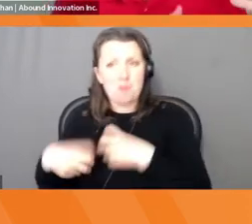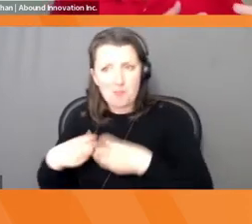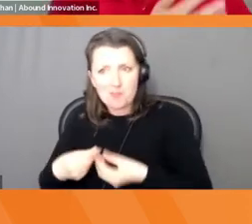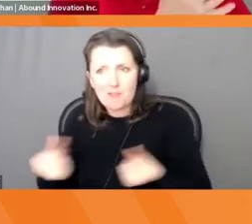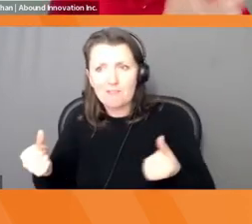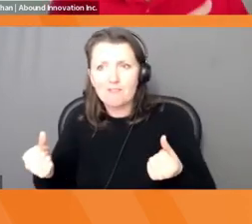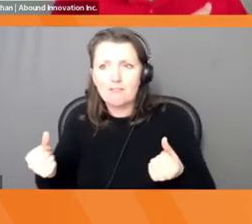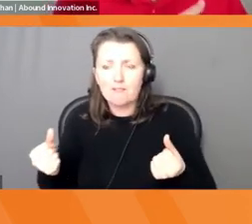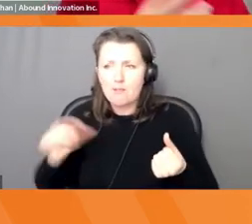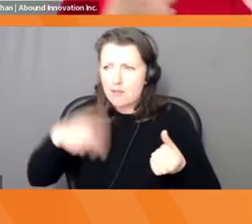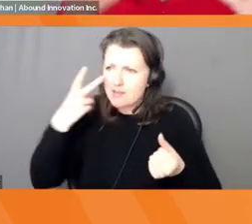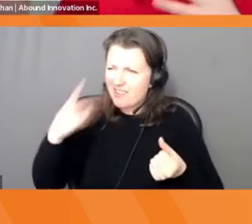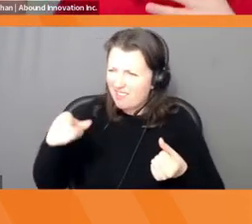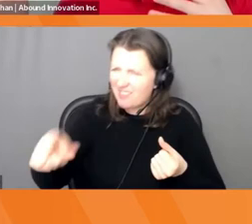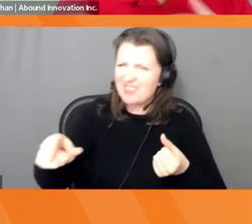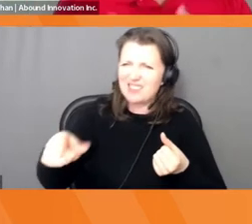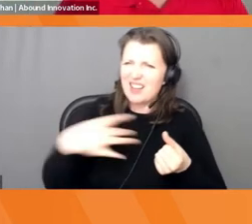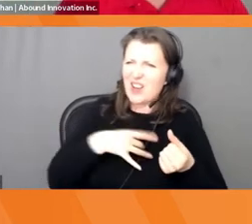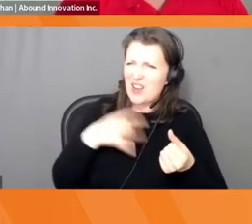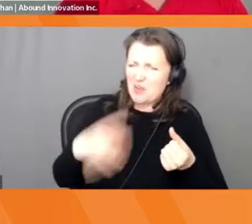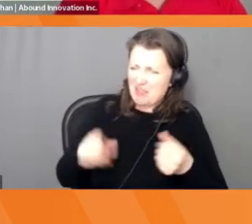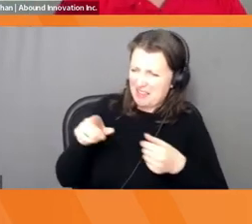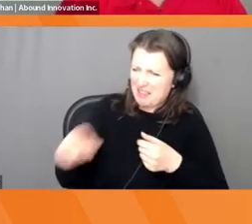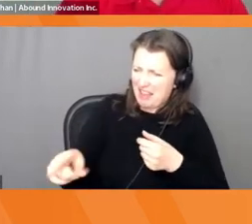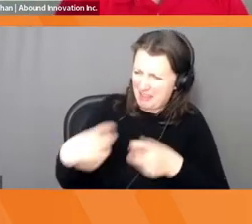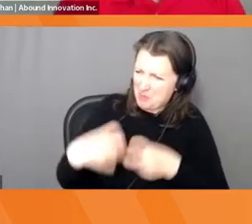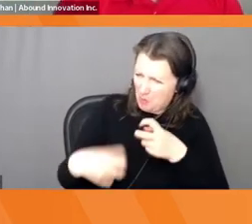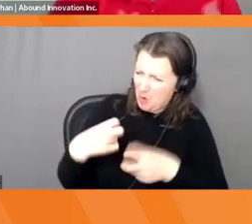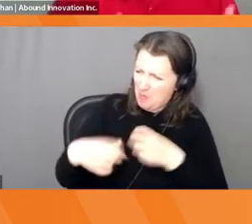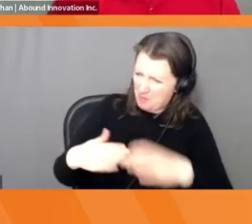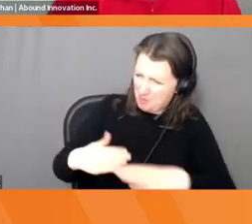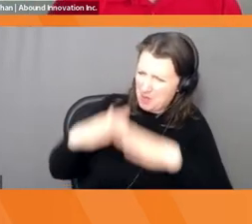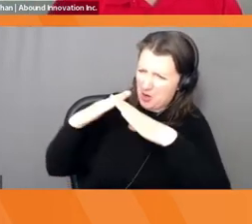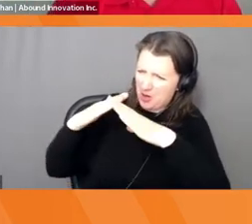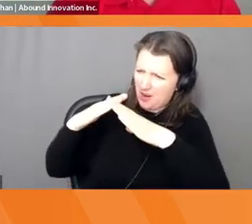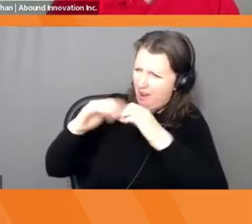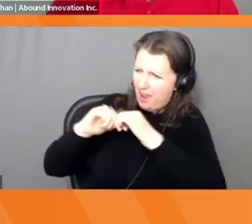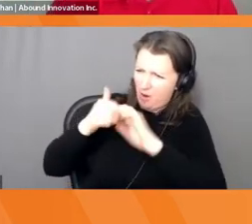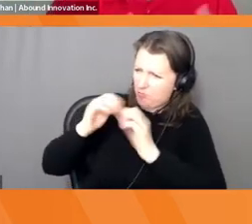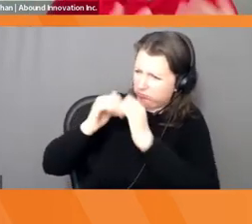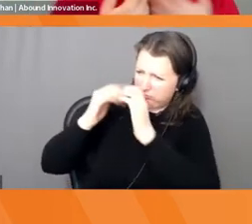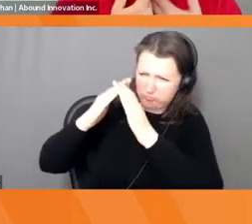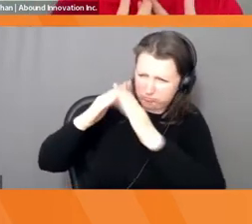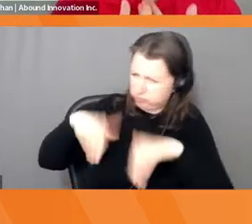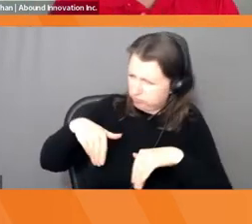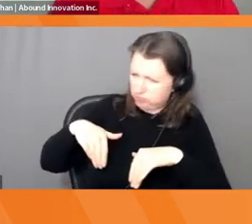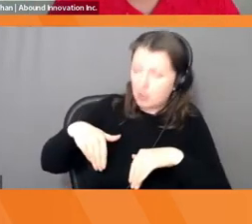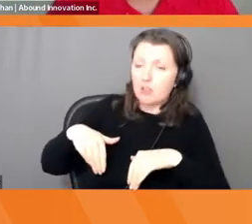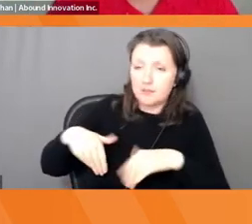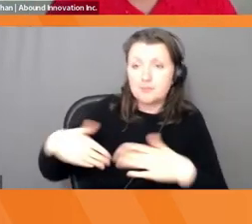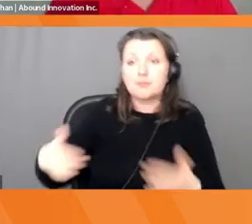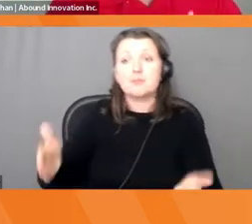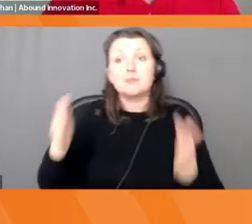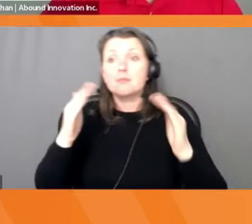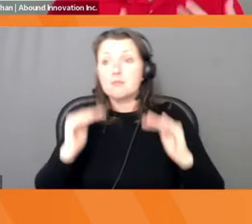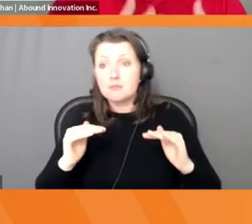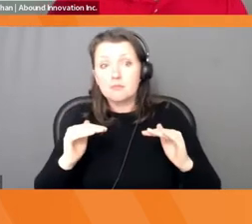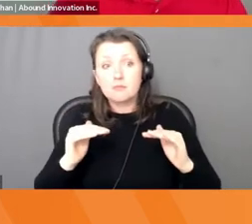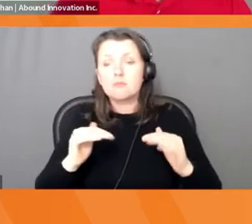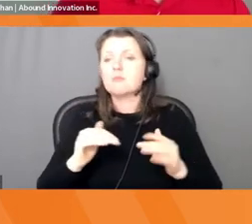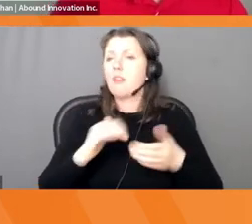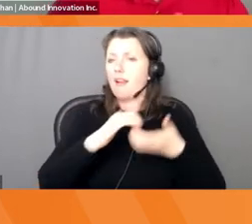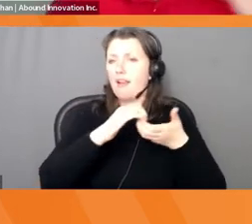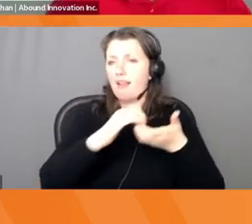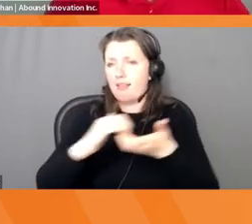that, you know, they see issues with, and they're trying to bring a new reality. They are collaborators. They know that they can't do it on their own, uh,